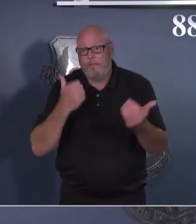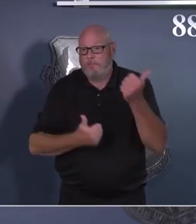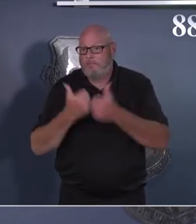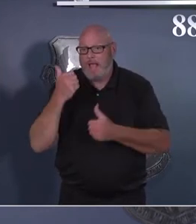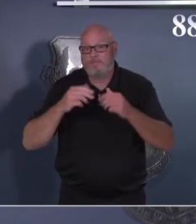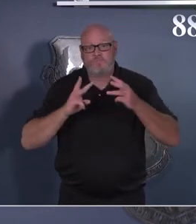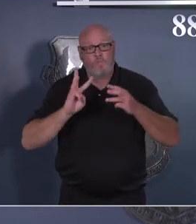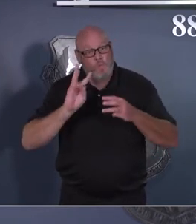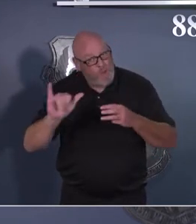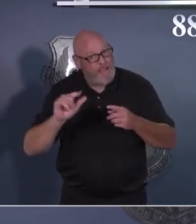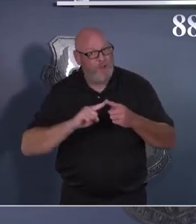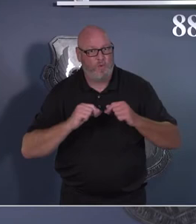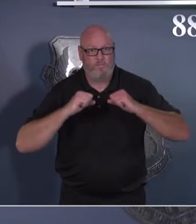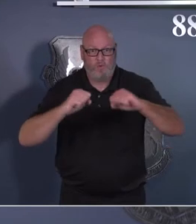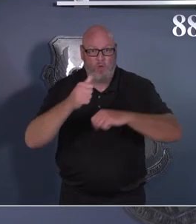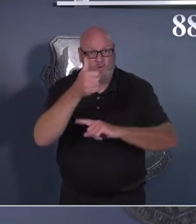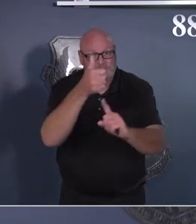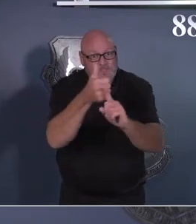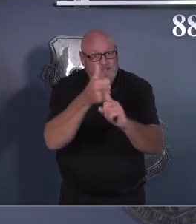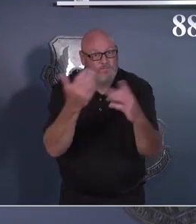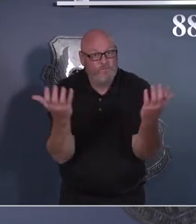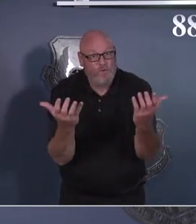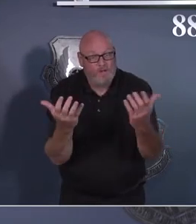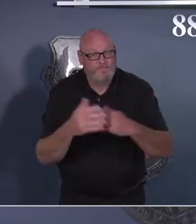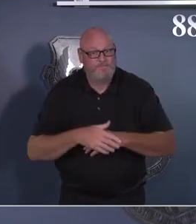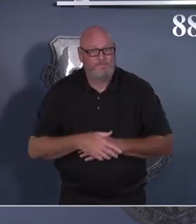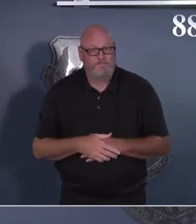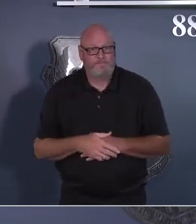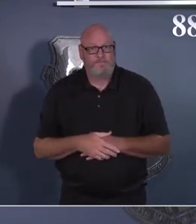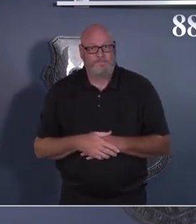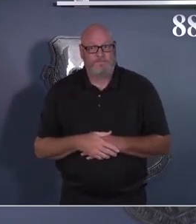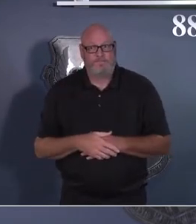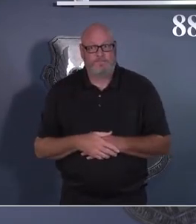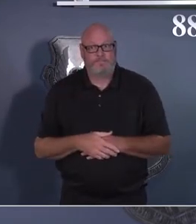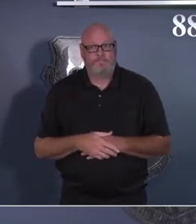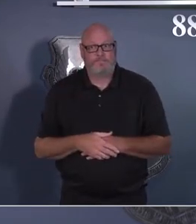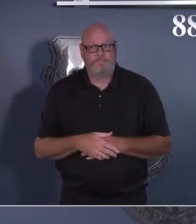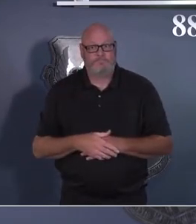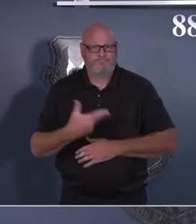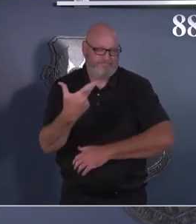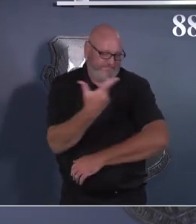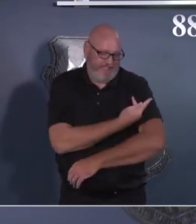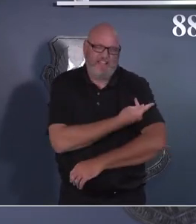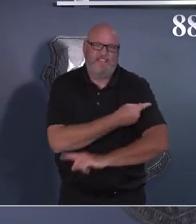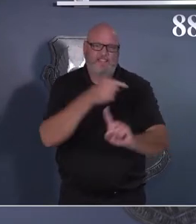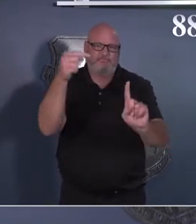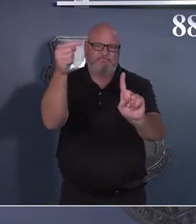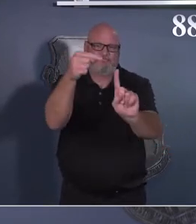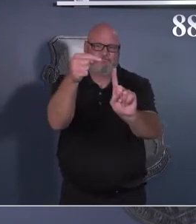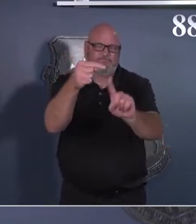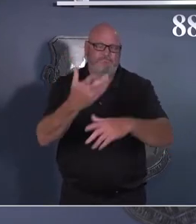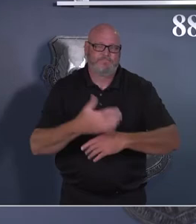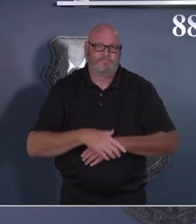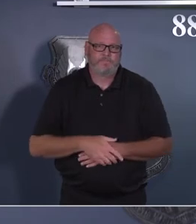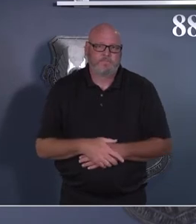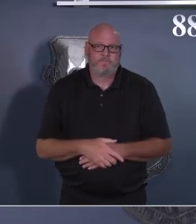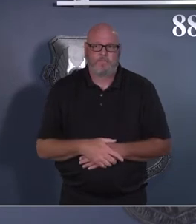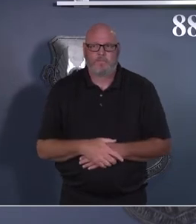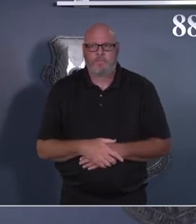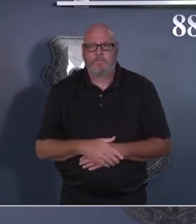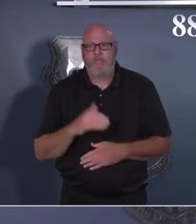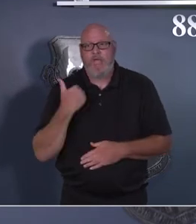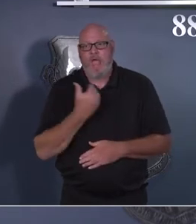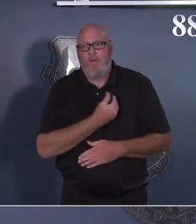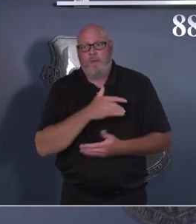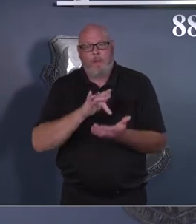the COVID-19 infection, including the Delta variant, is to become vaccinated. Our medical center stands ready to